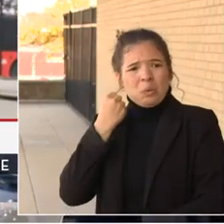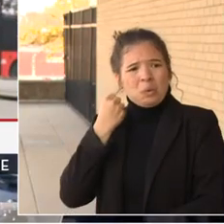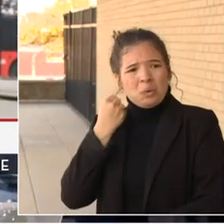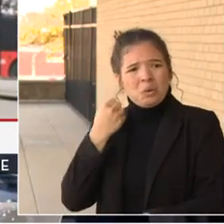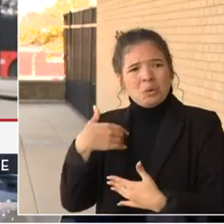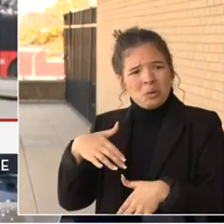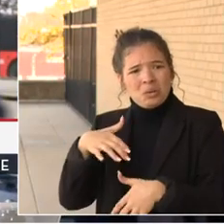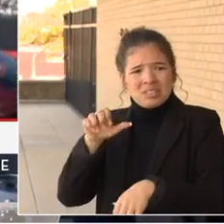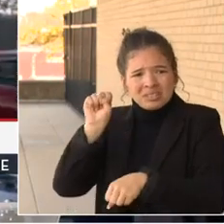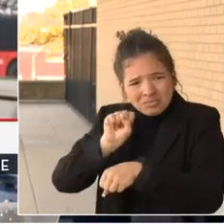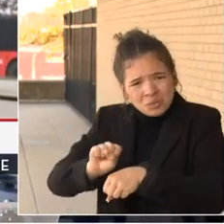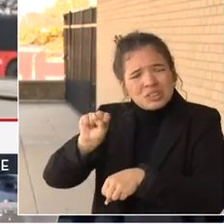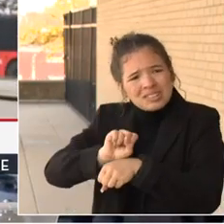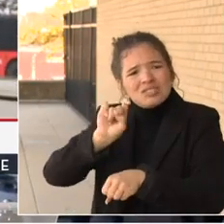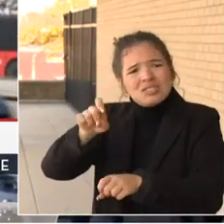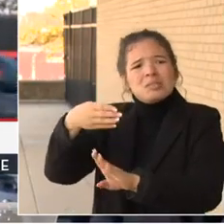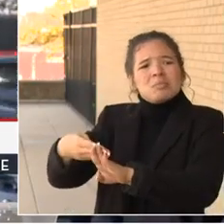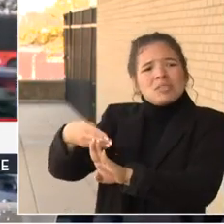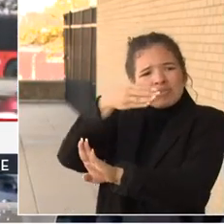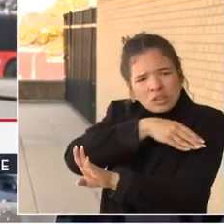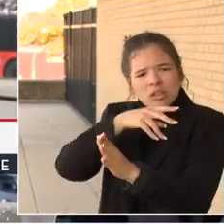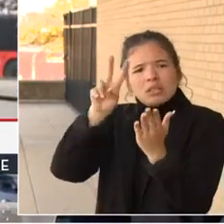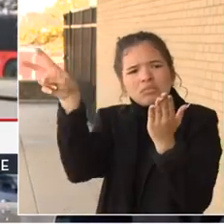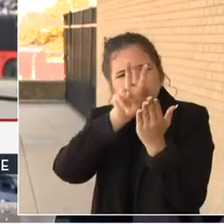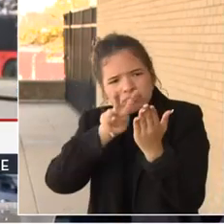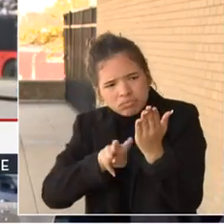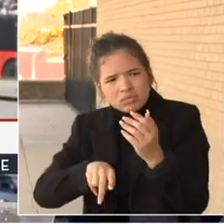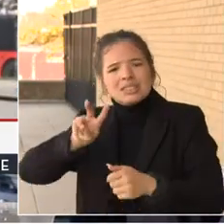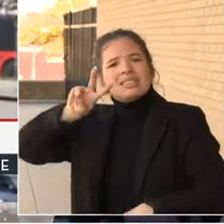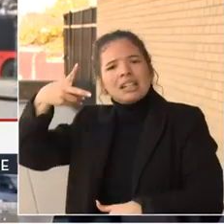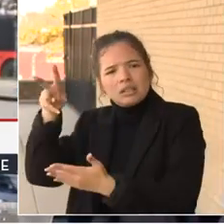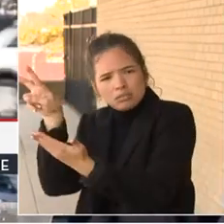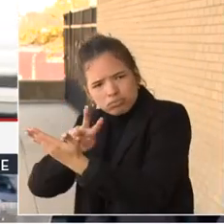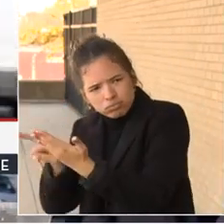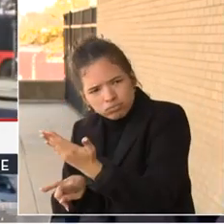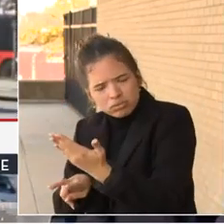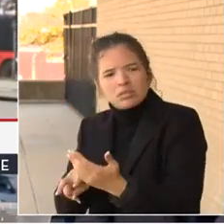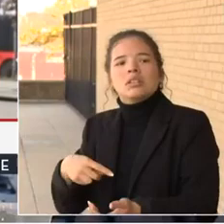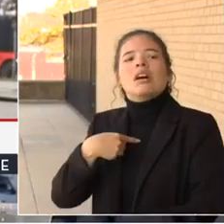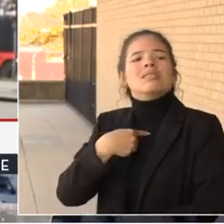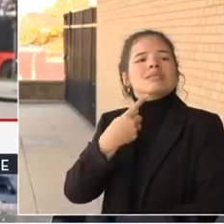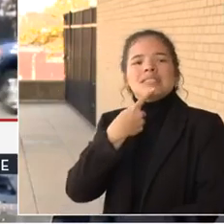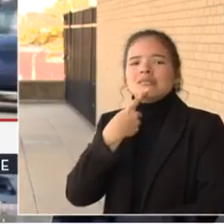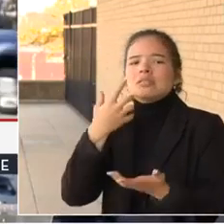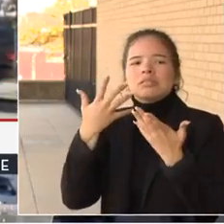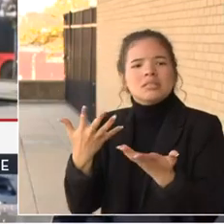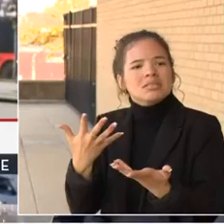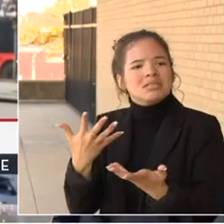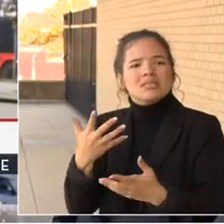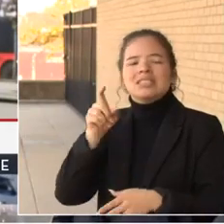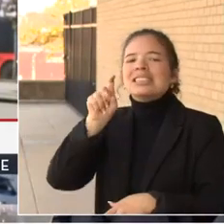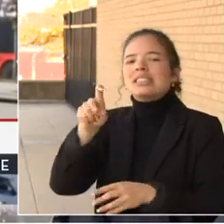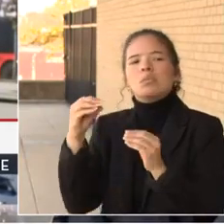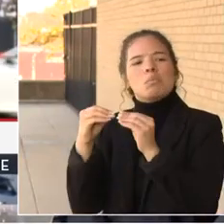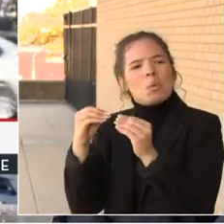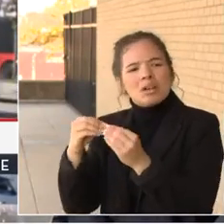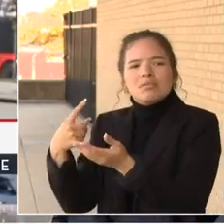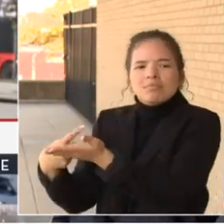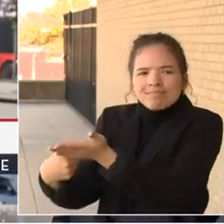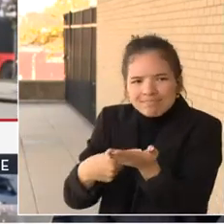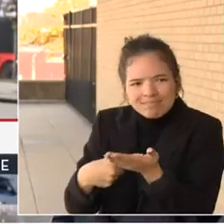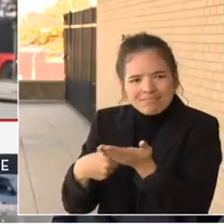and second reading. I was disappointed that there wasn't more discussion at the council when they took this big vote.